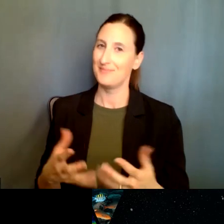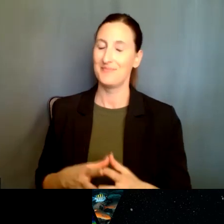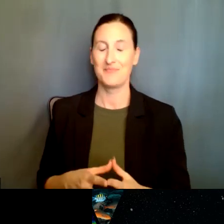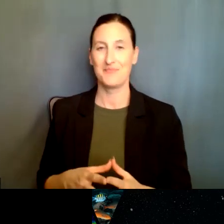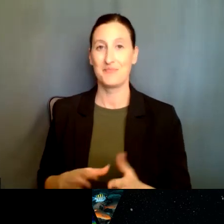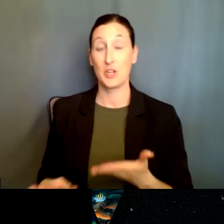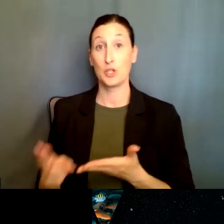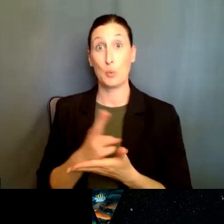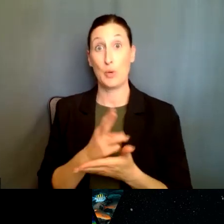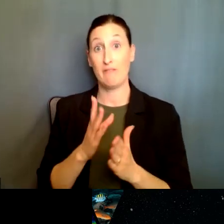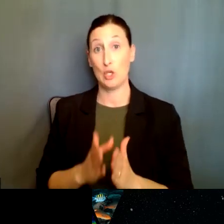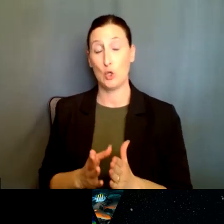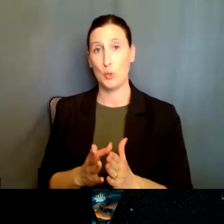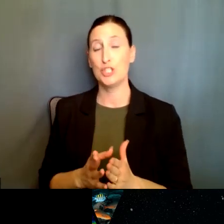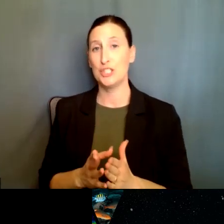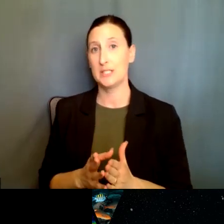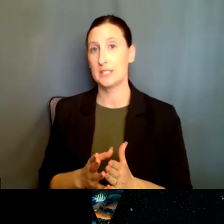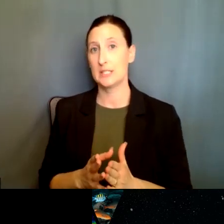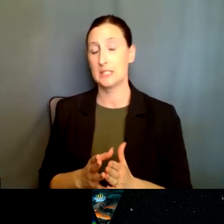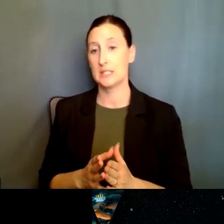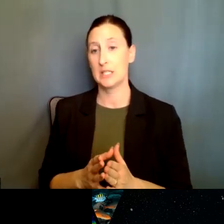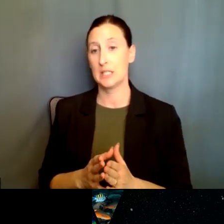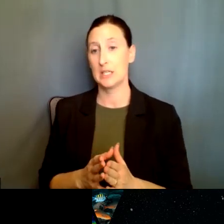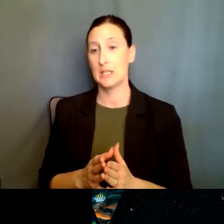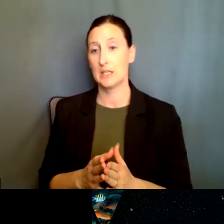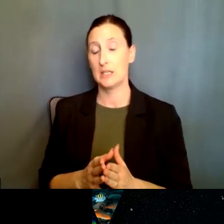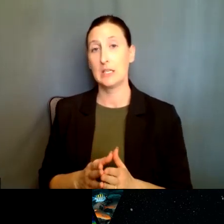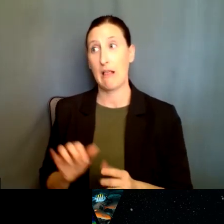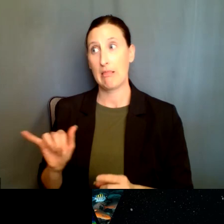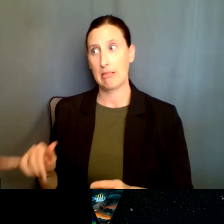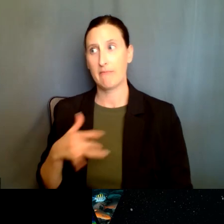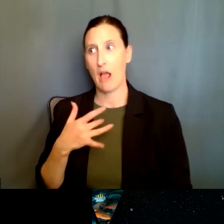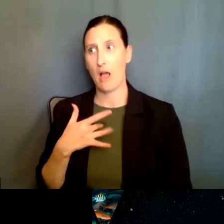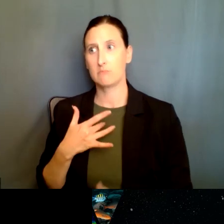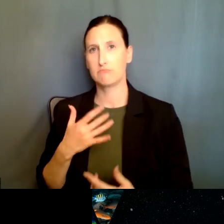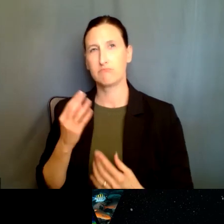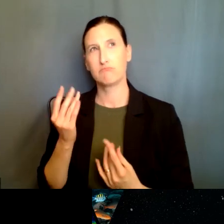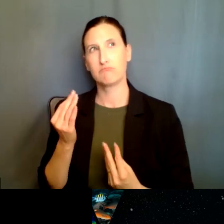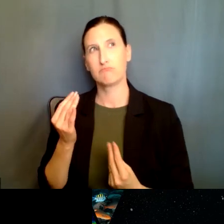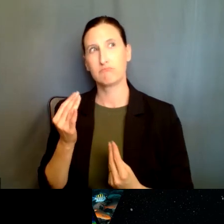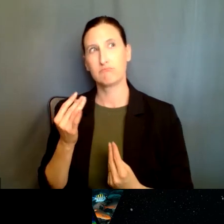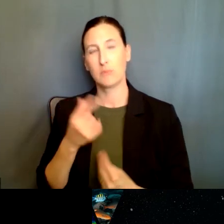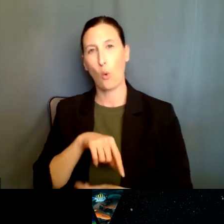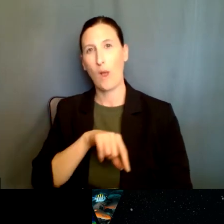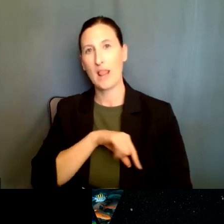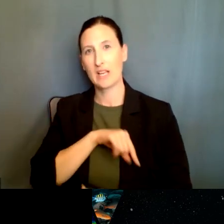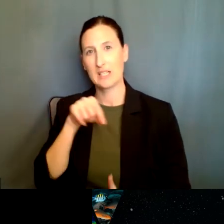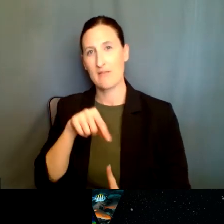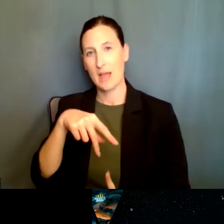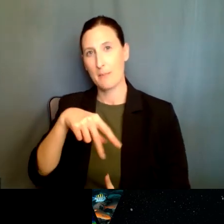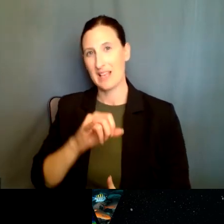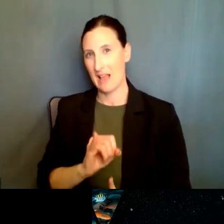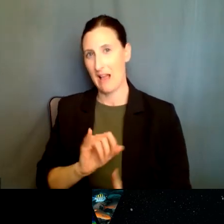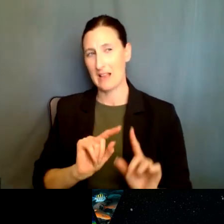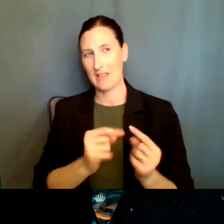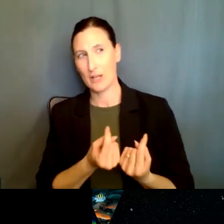reviewers are actually, um, invited to consider the, um, uh, qualifications of the PI and of the